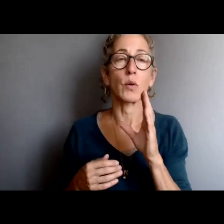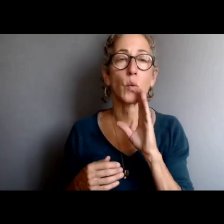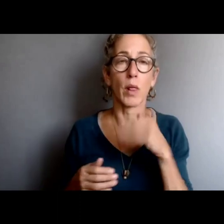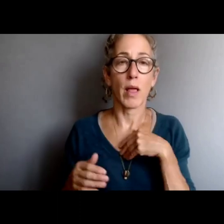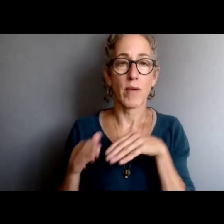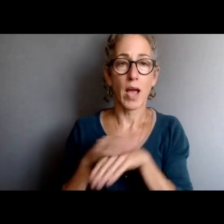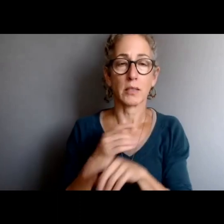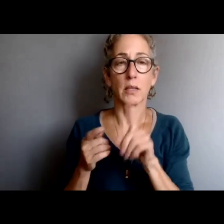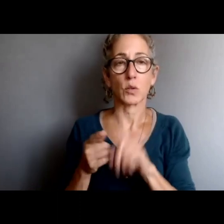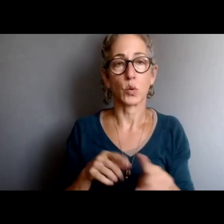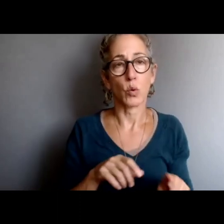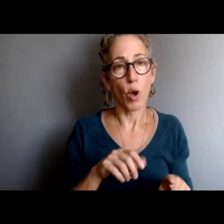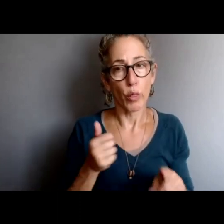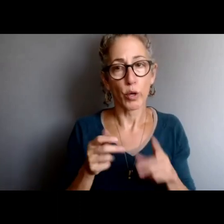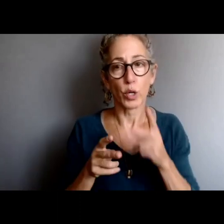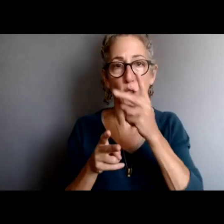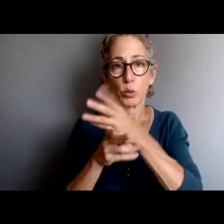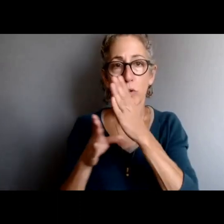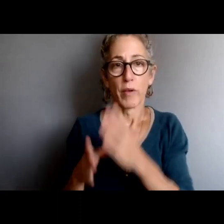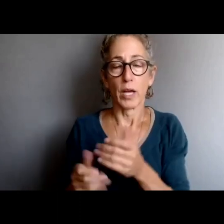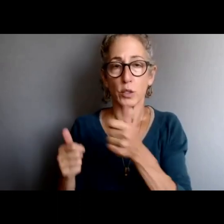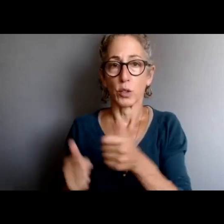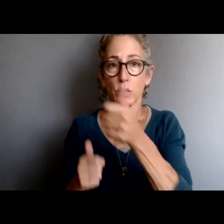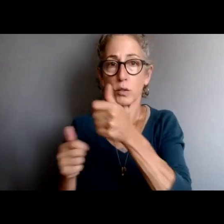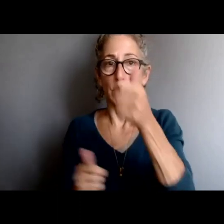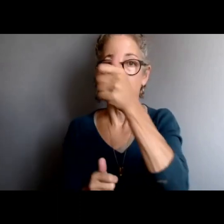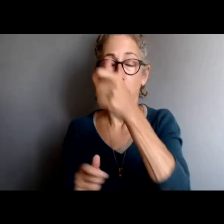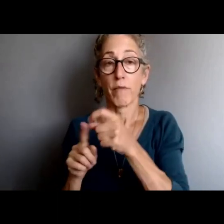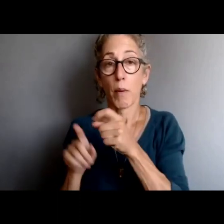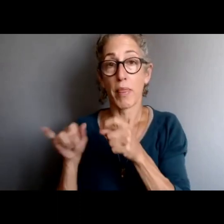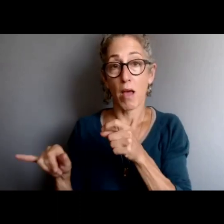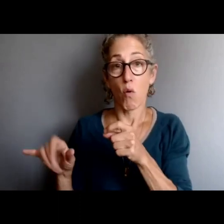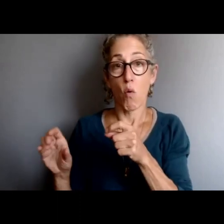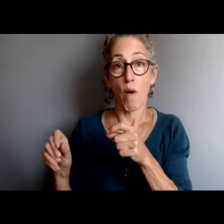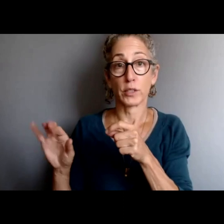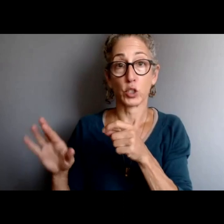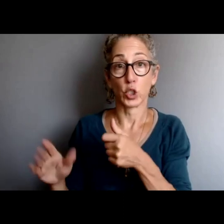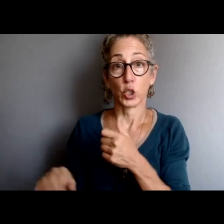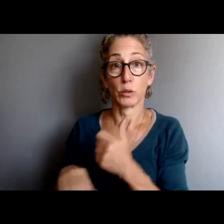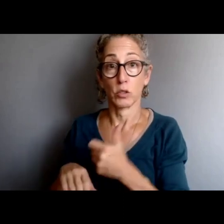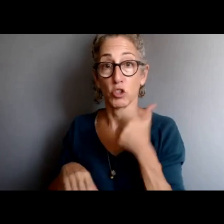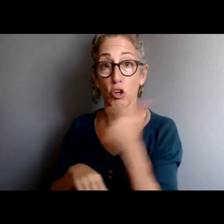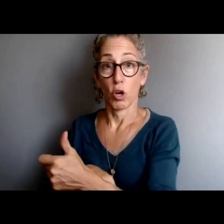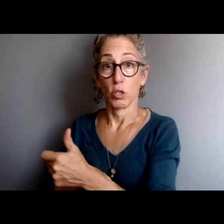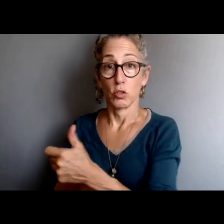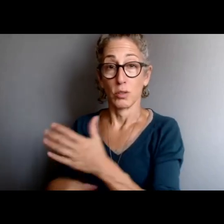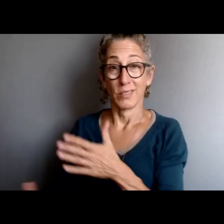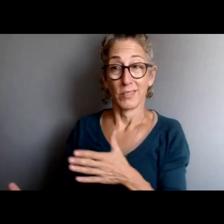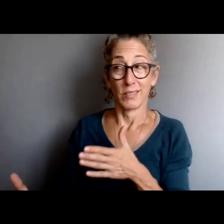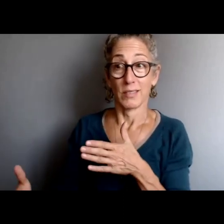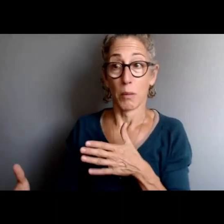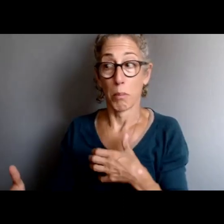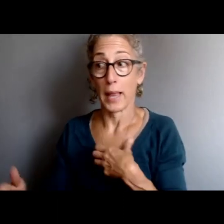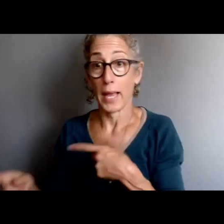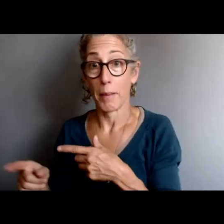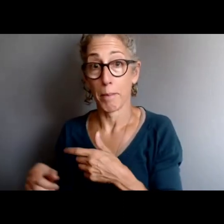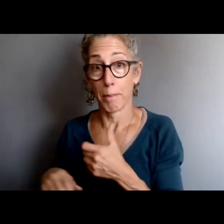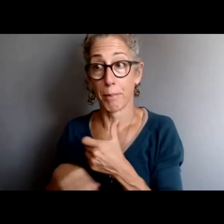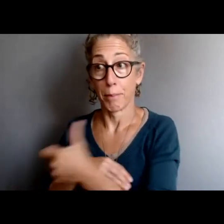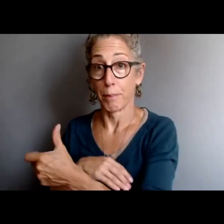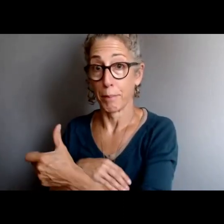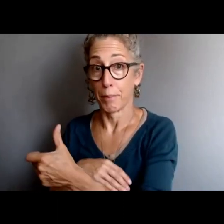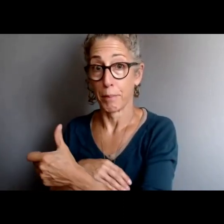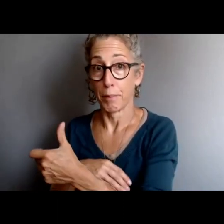other supervisors over that accused officer. But generally speaking, these are complaints that are a little less complicated